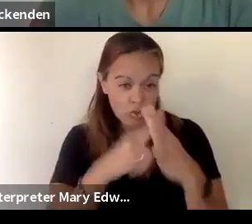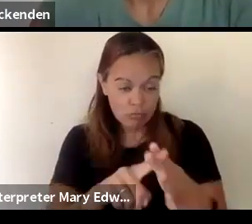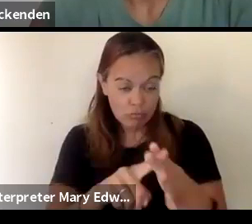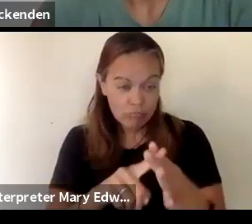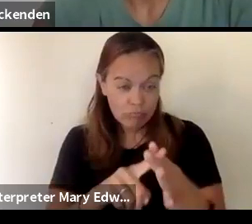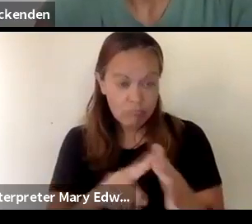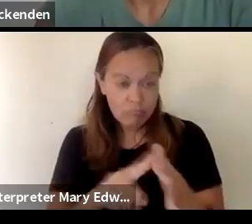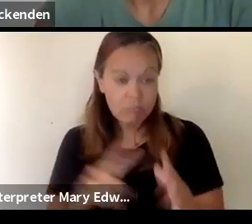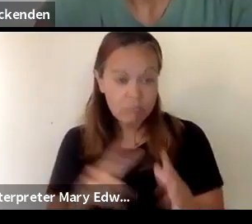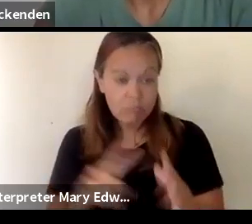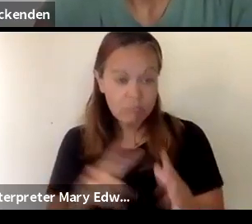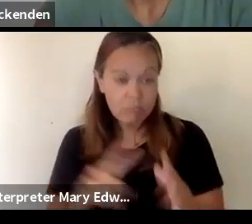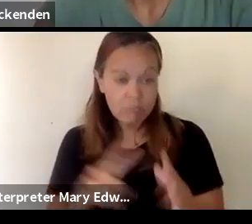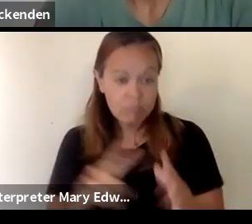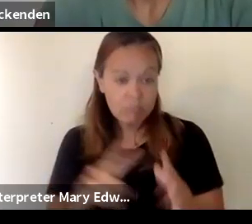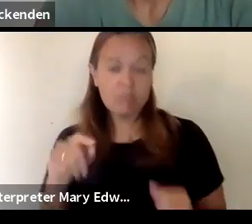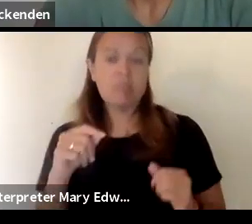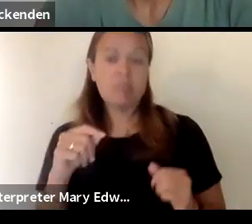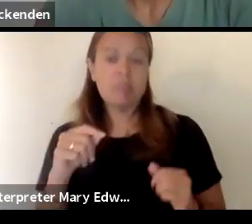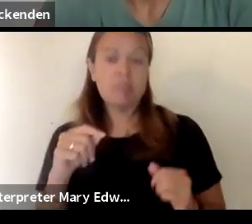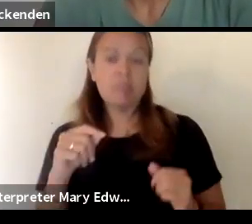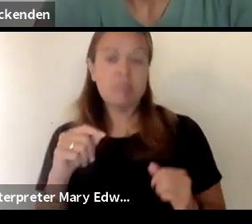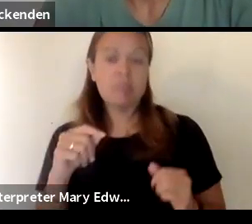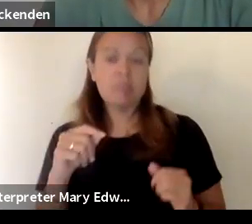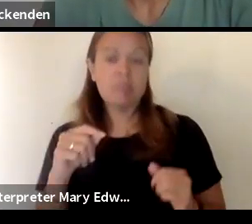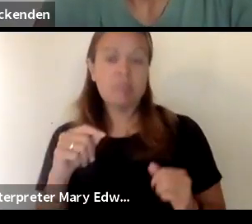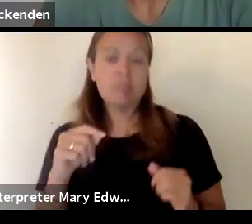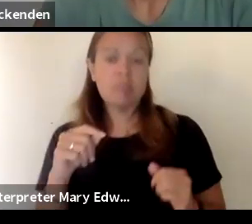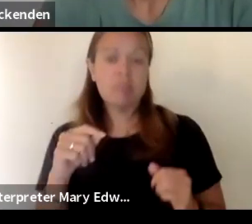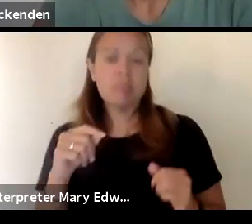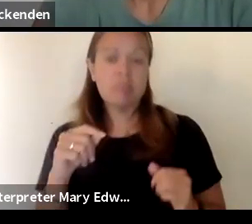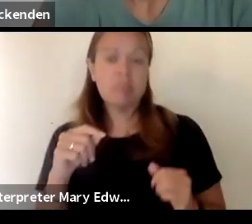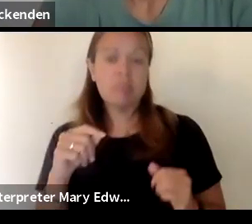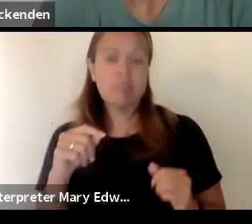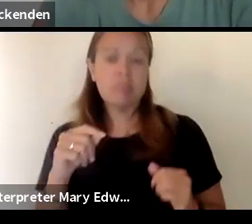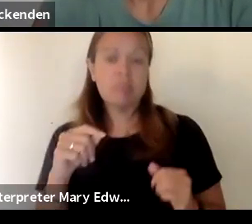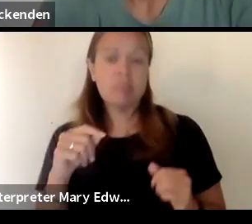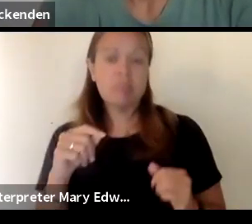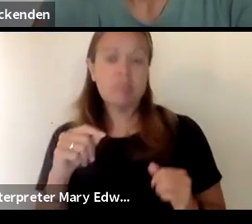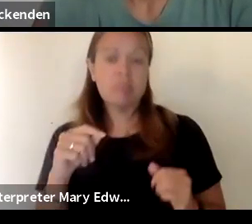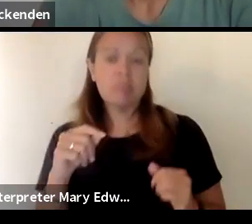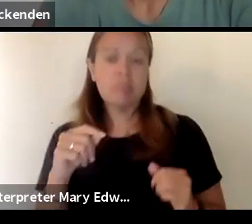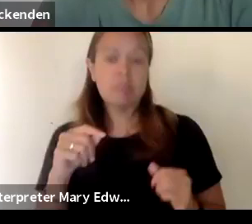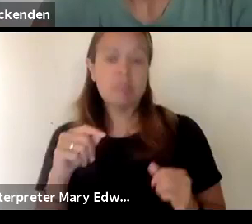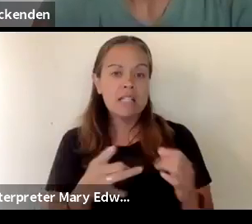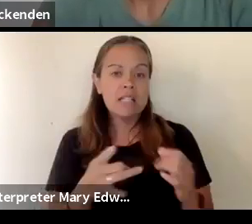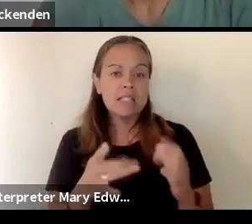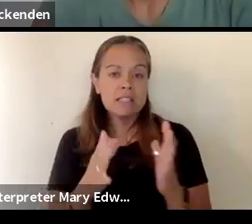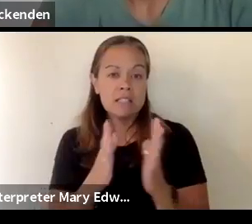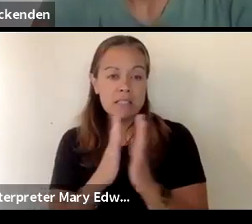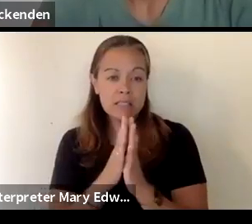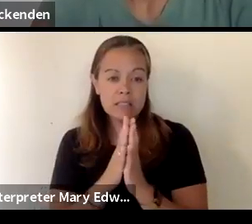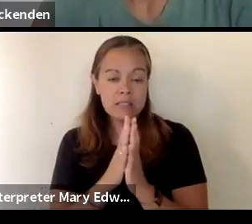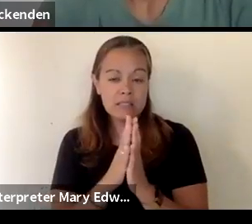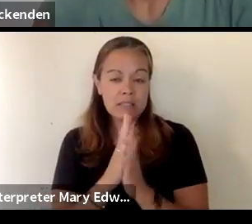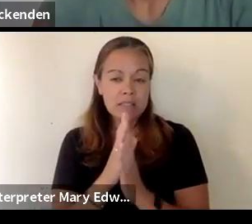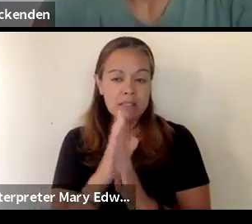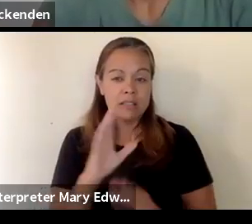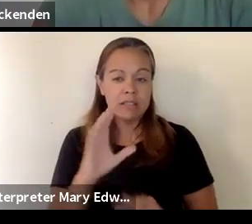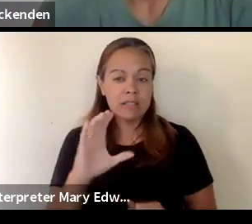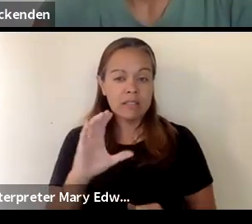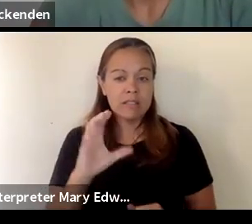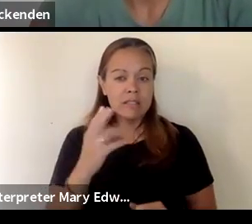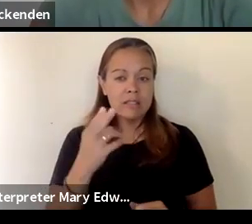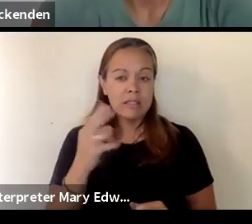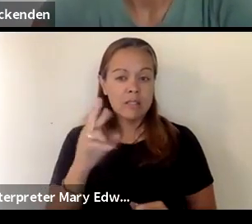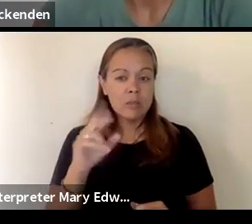like to ask gilbert martinez uh from the sonoma county communications team to offer a quick message for our spanish-speaking viewers